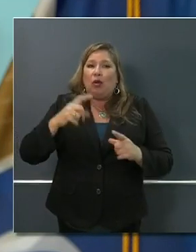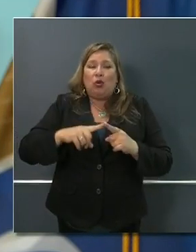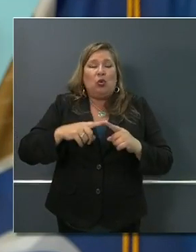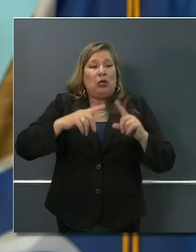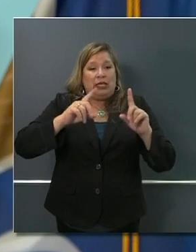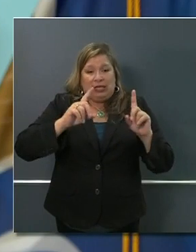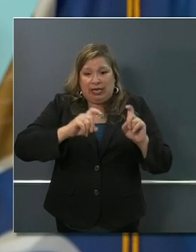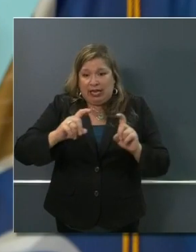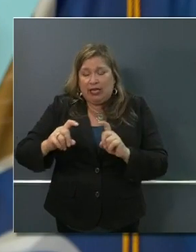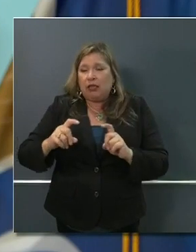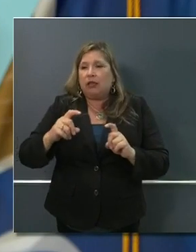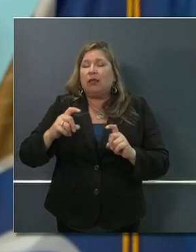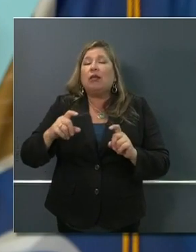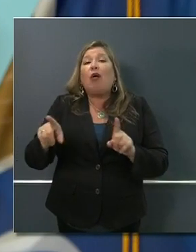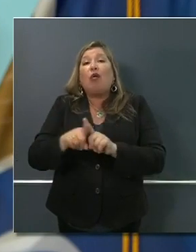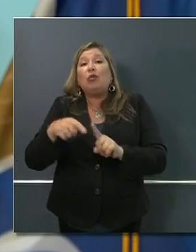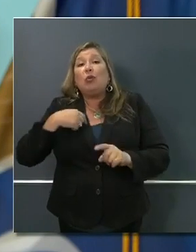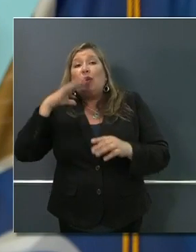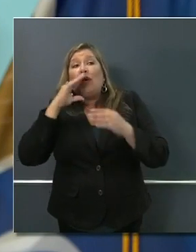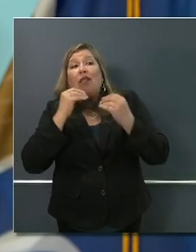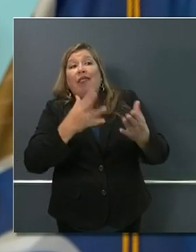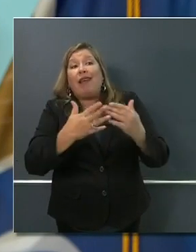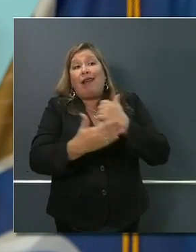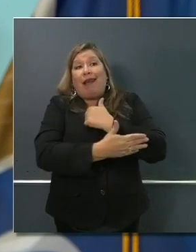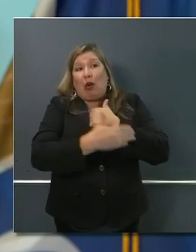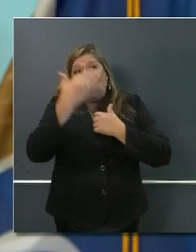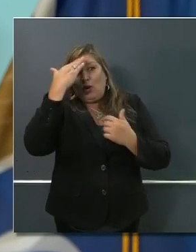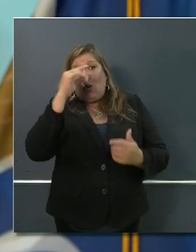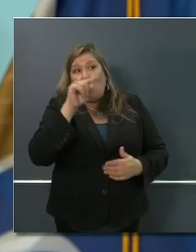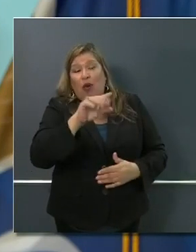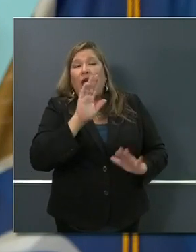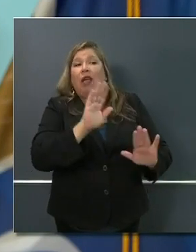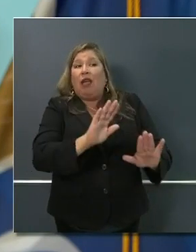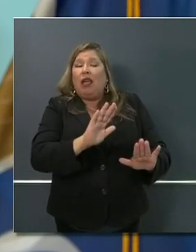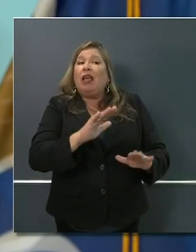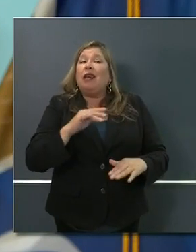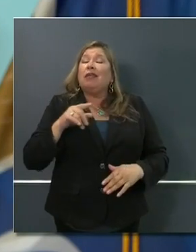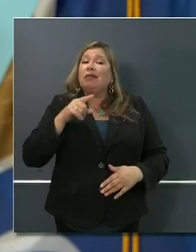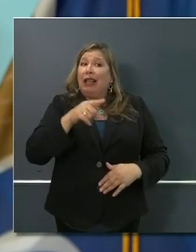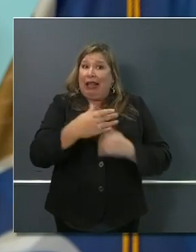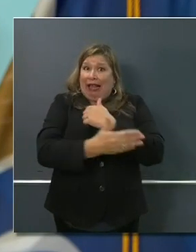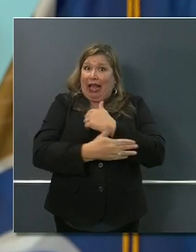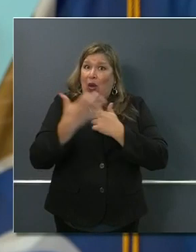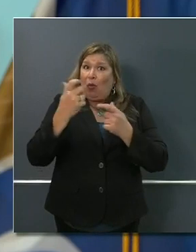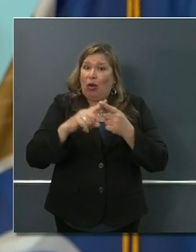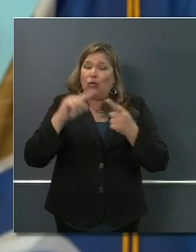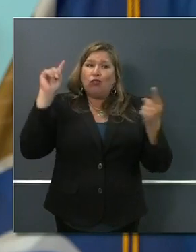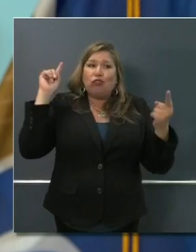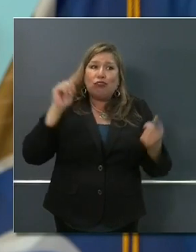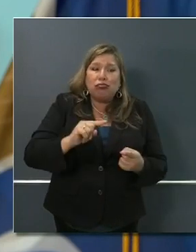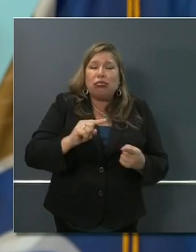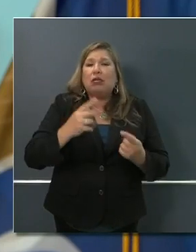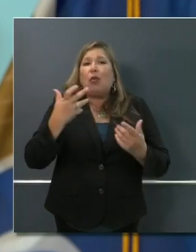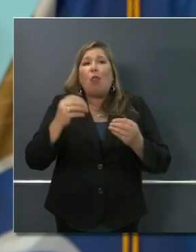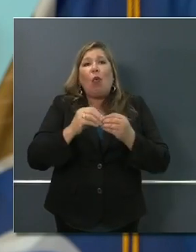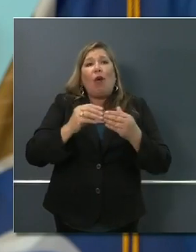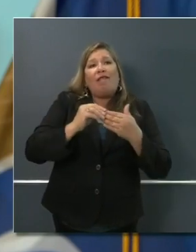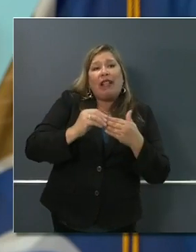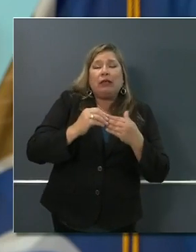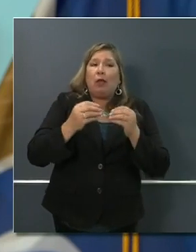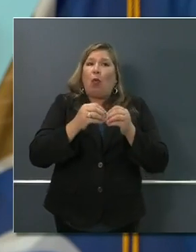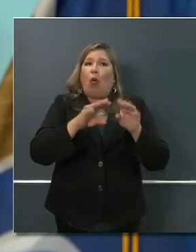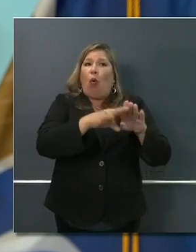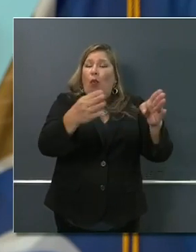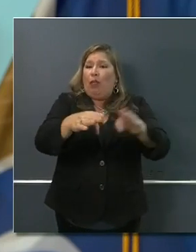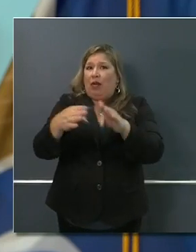partners, that testing is an important part to relaxing and modifying the stay-at-home order. So as we continue to build up that